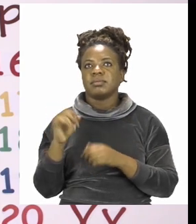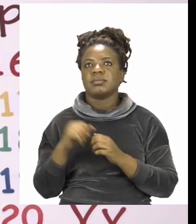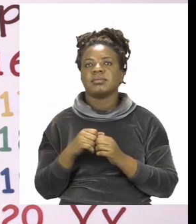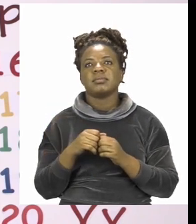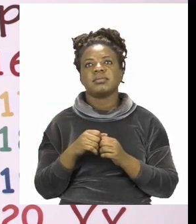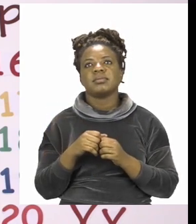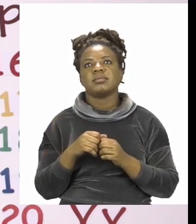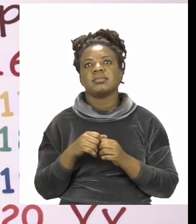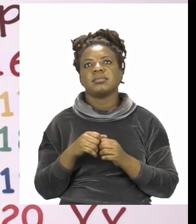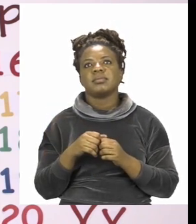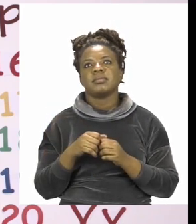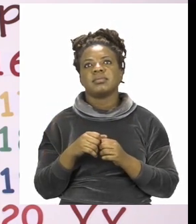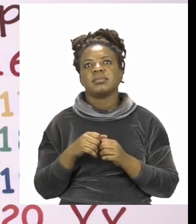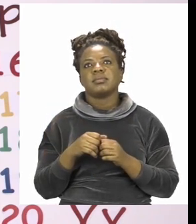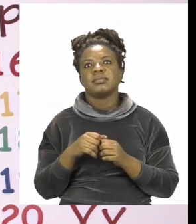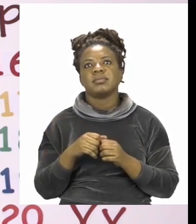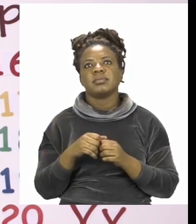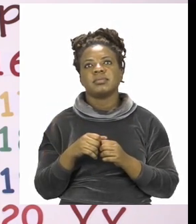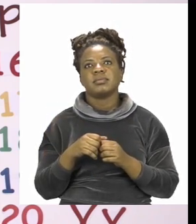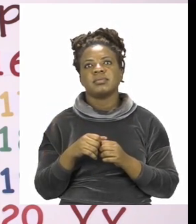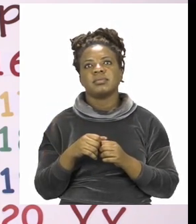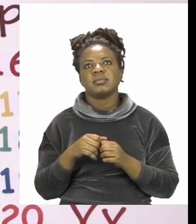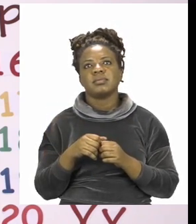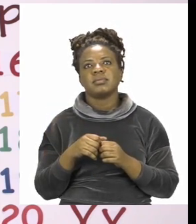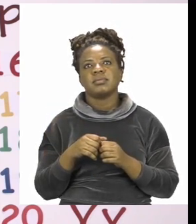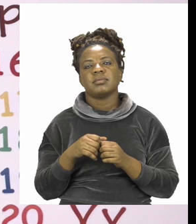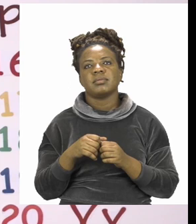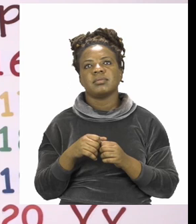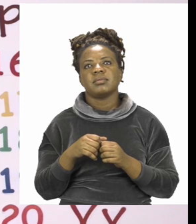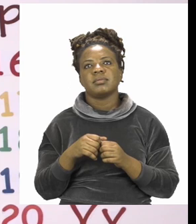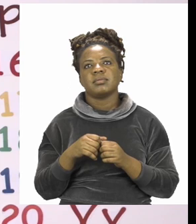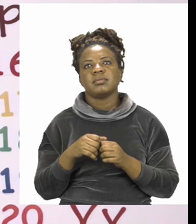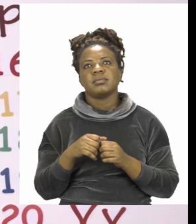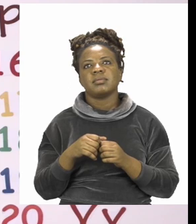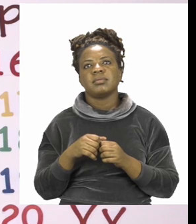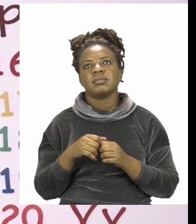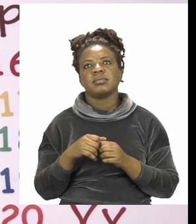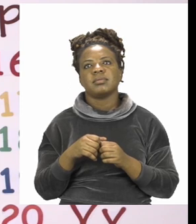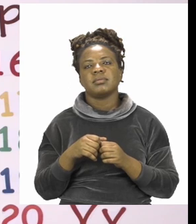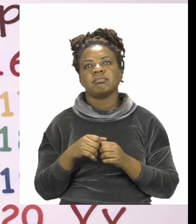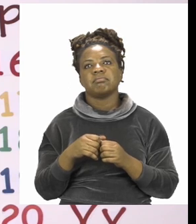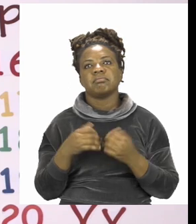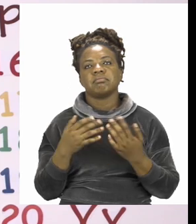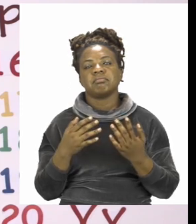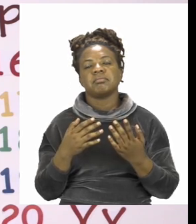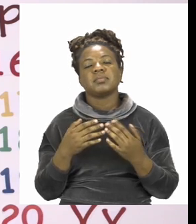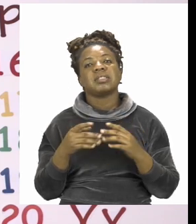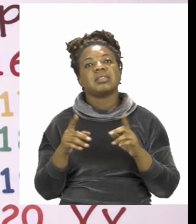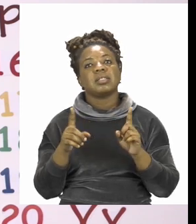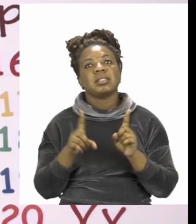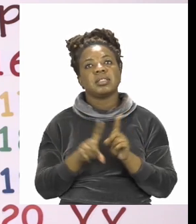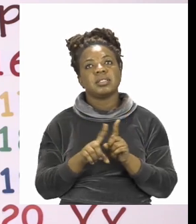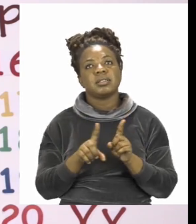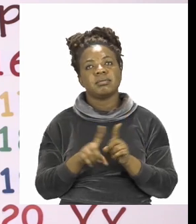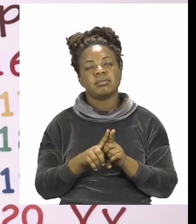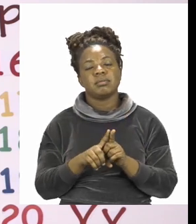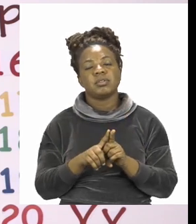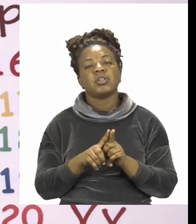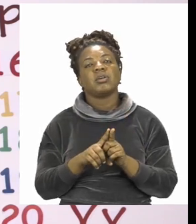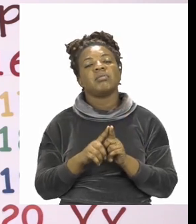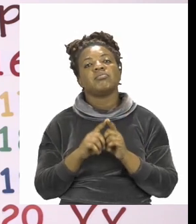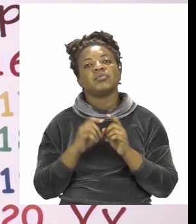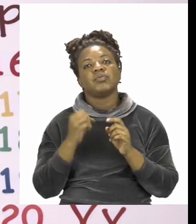thing. Except now instead of counting going forward, we're going to count going backwards.